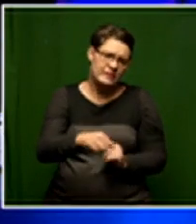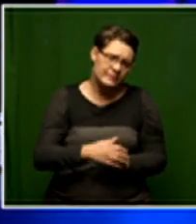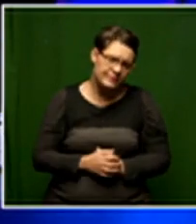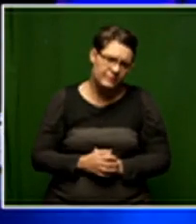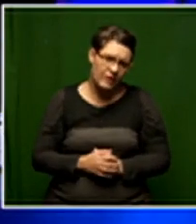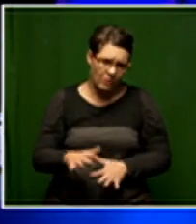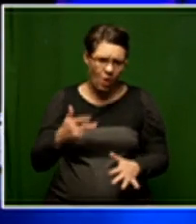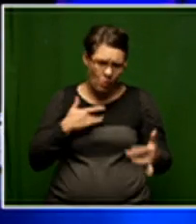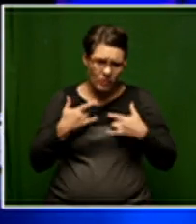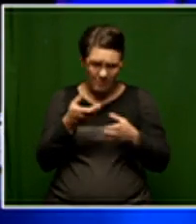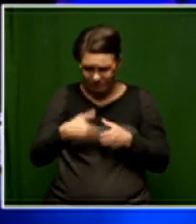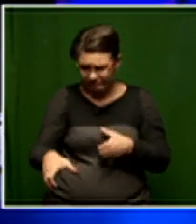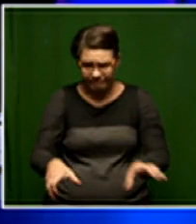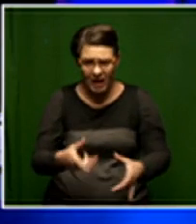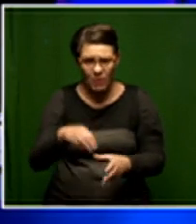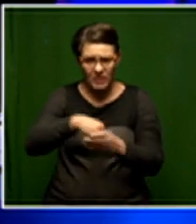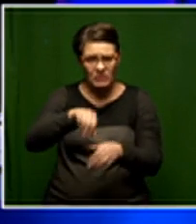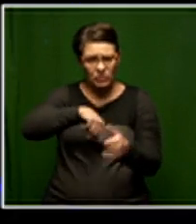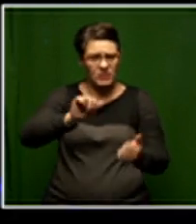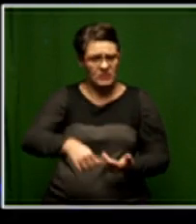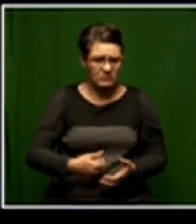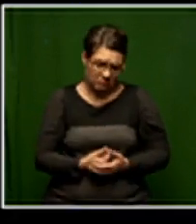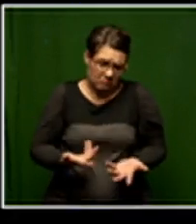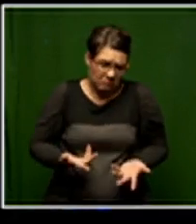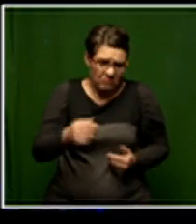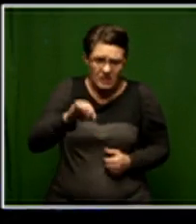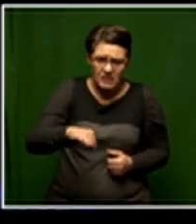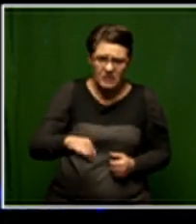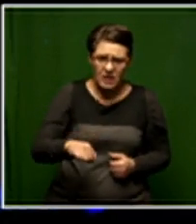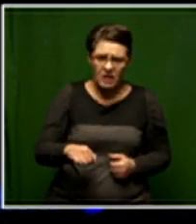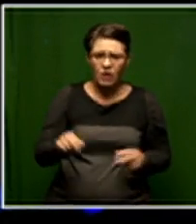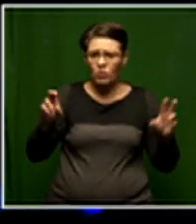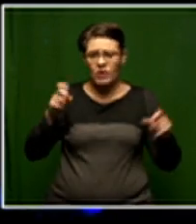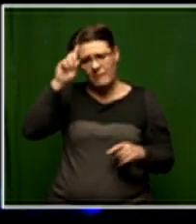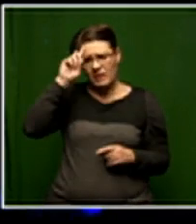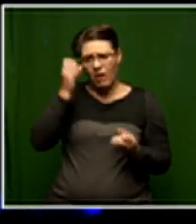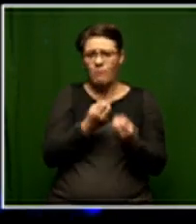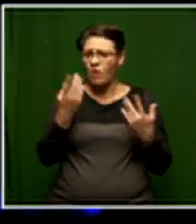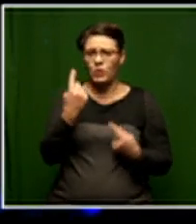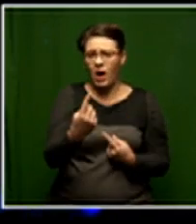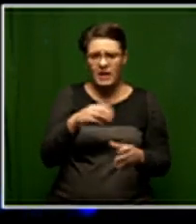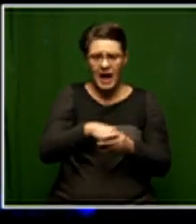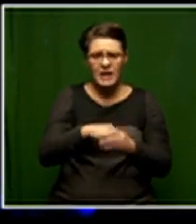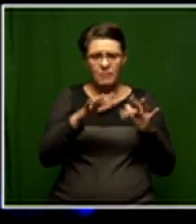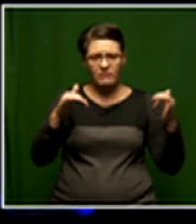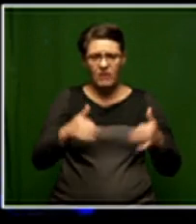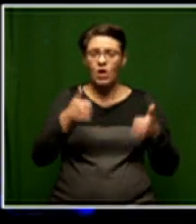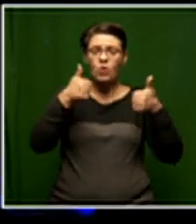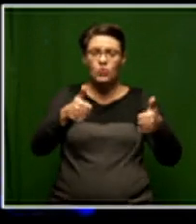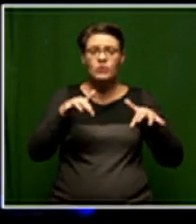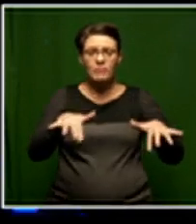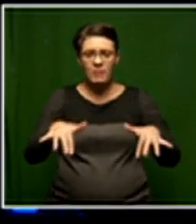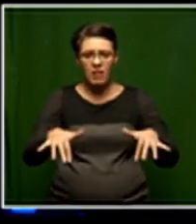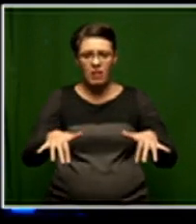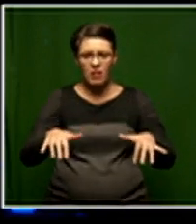yeah. So you're very worried about polarisation in our society? Well, I think so. If I may quote, I quoted Mr. Mandela more than once in Parliament. He said, if the good people